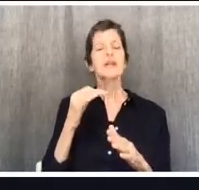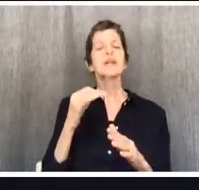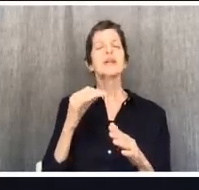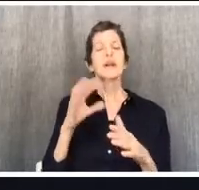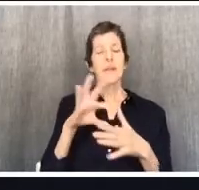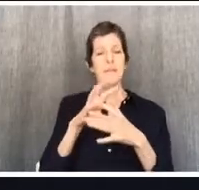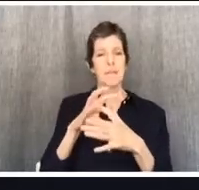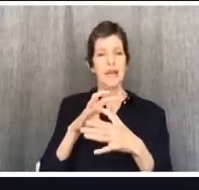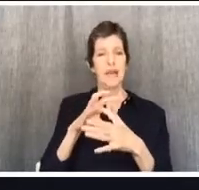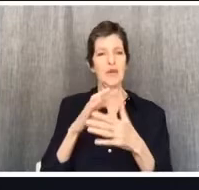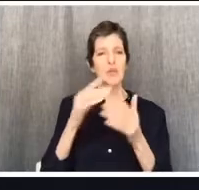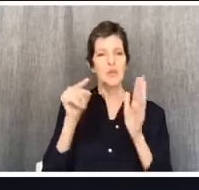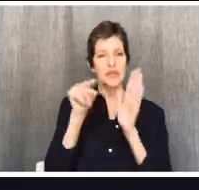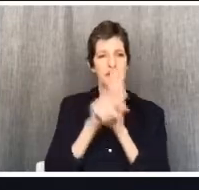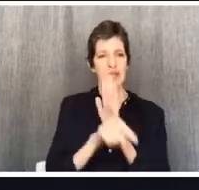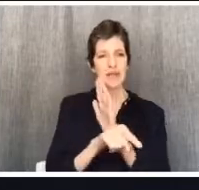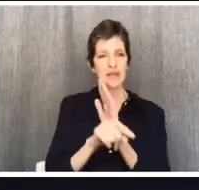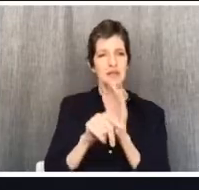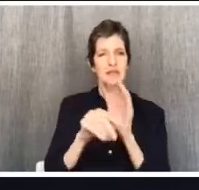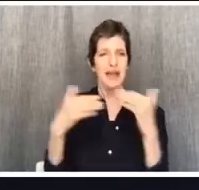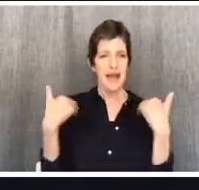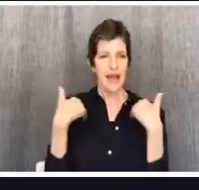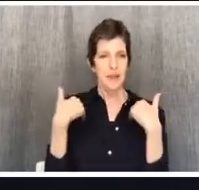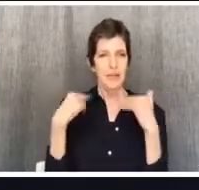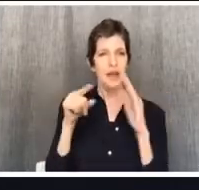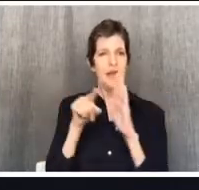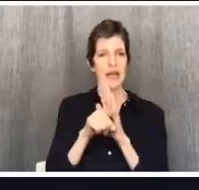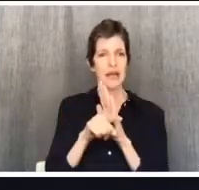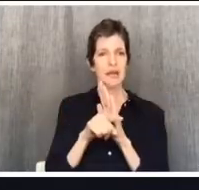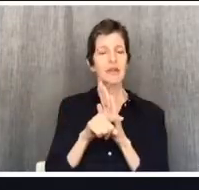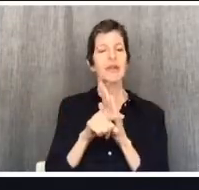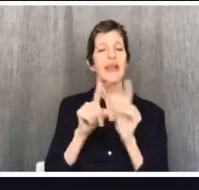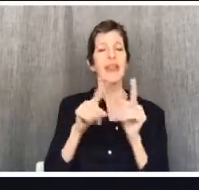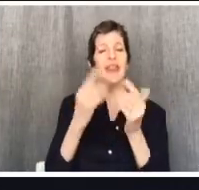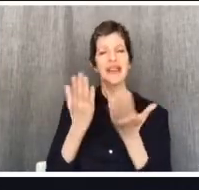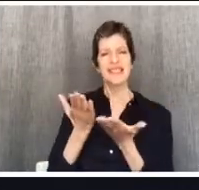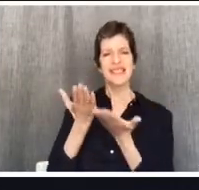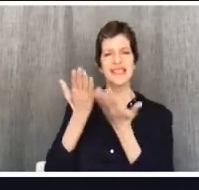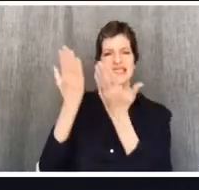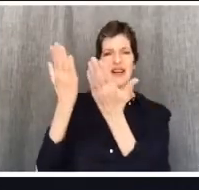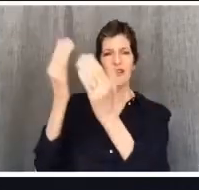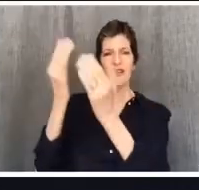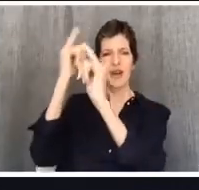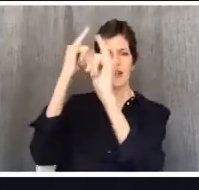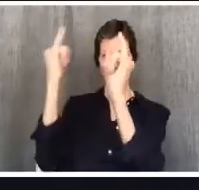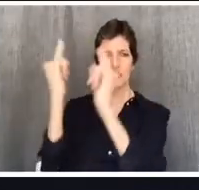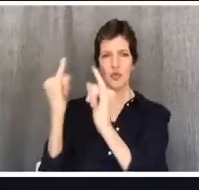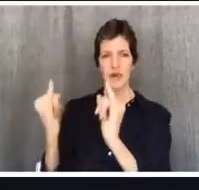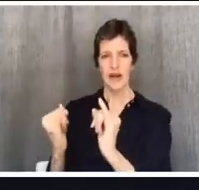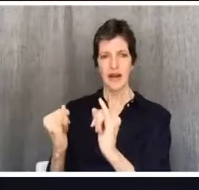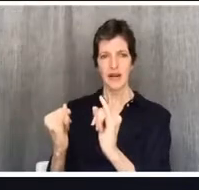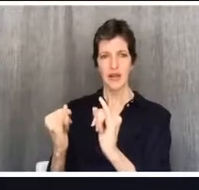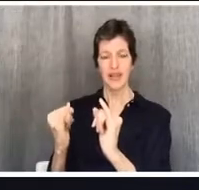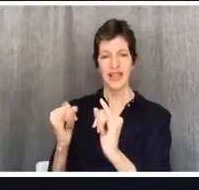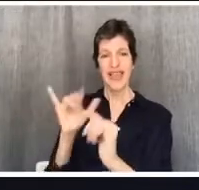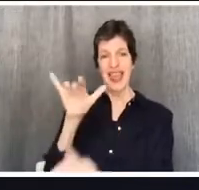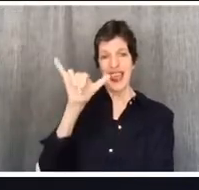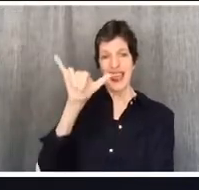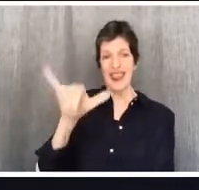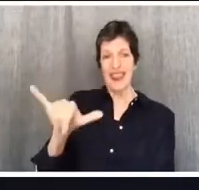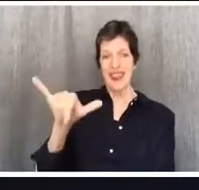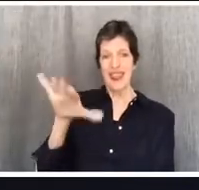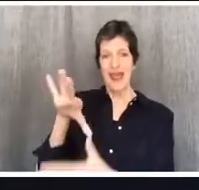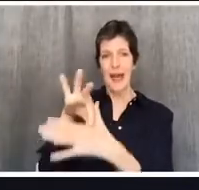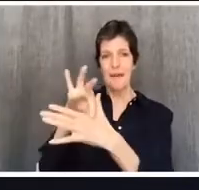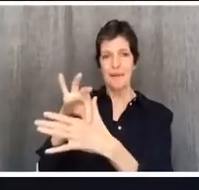cannot help but be caught up in the worshipful aspects of those idols when you eat meat in that context. The problem wasn't the